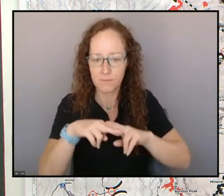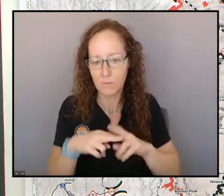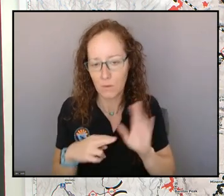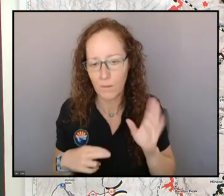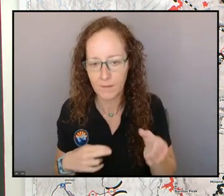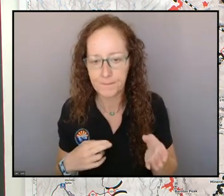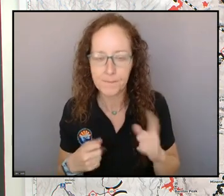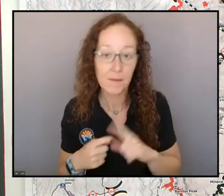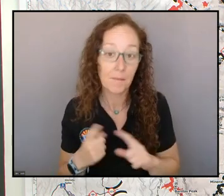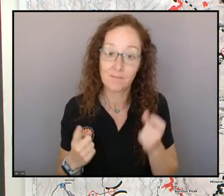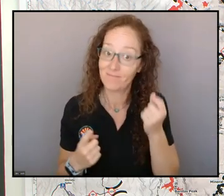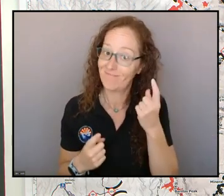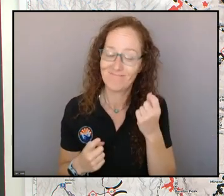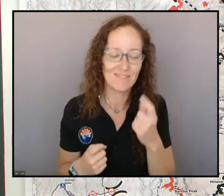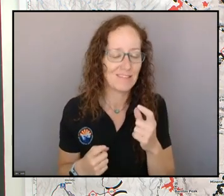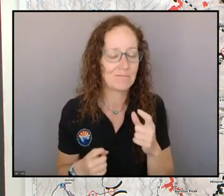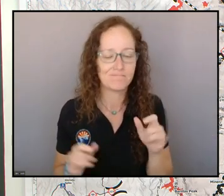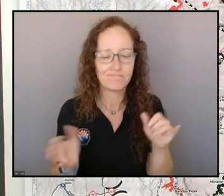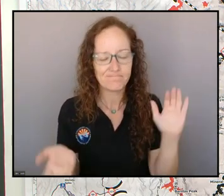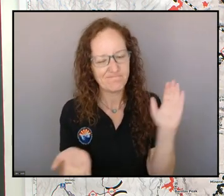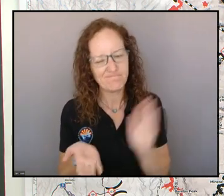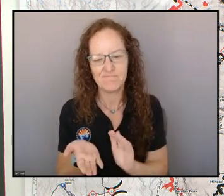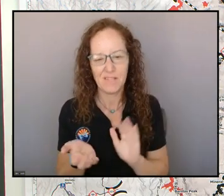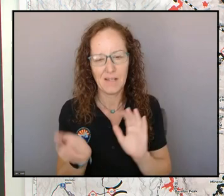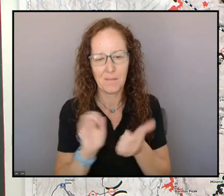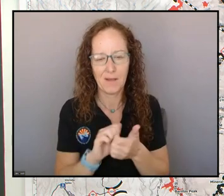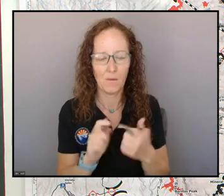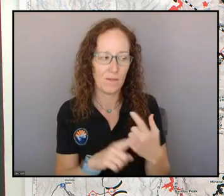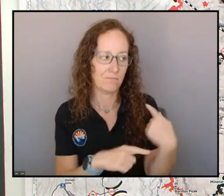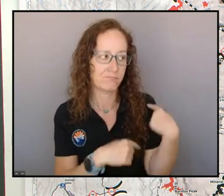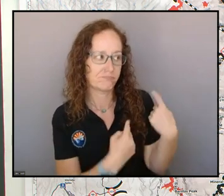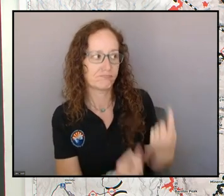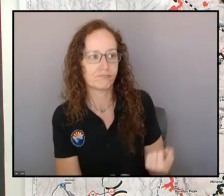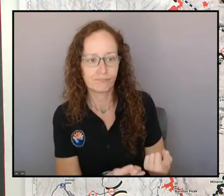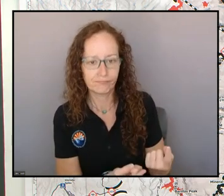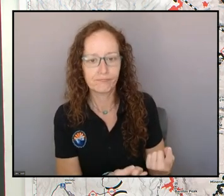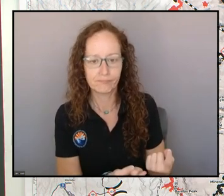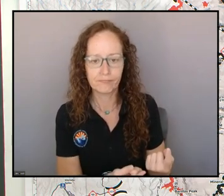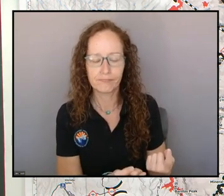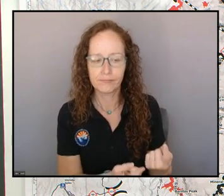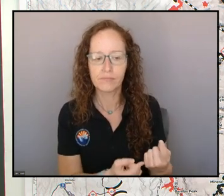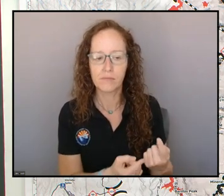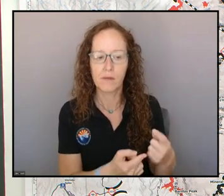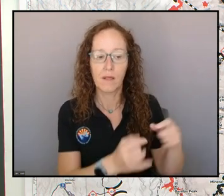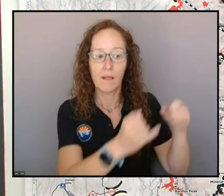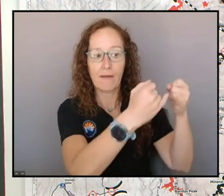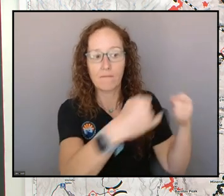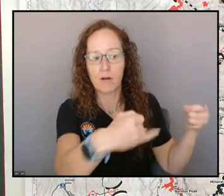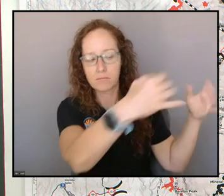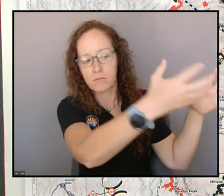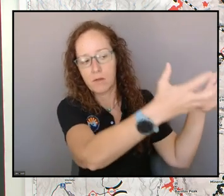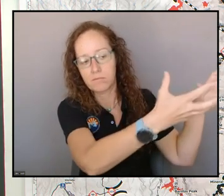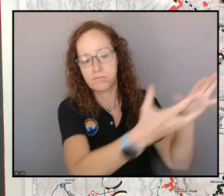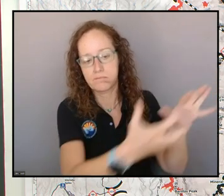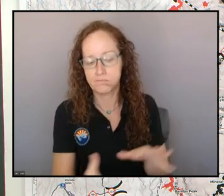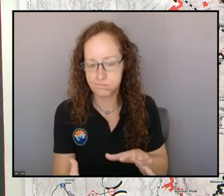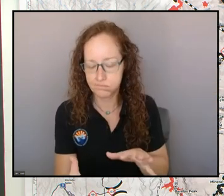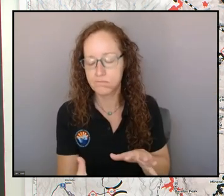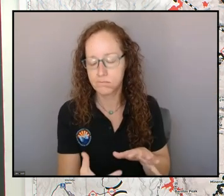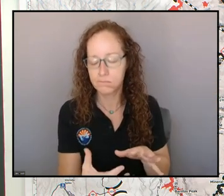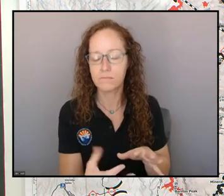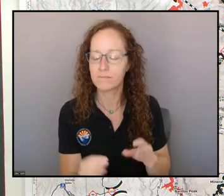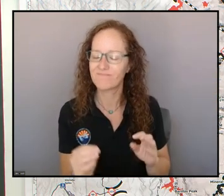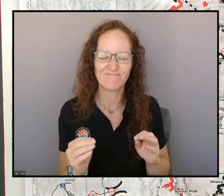anything like some of the more intense events or related to frontal events that we've seen. More likely, they're going to be